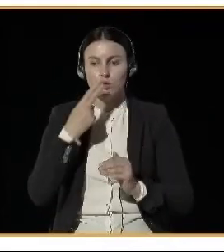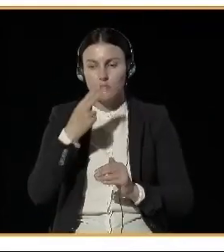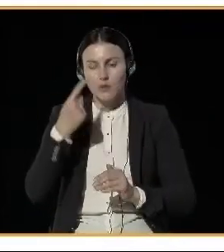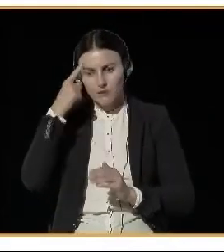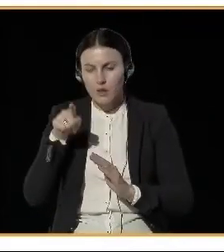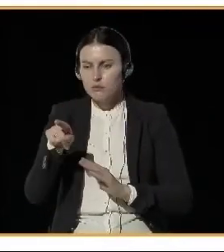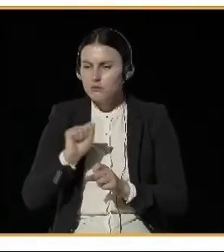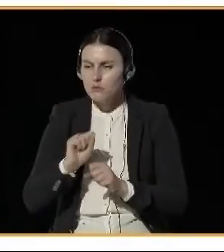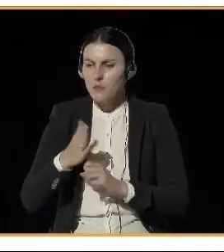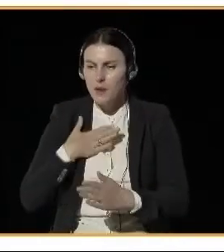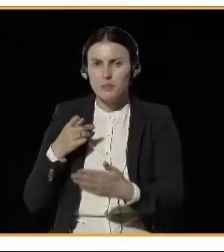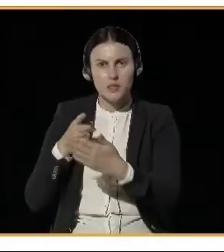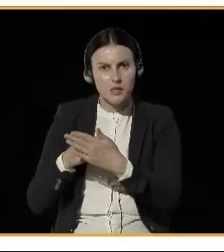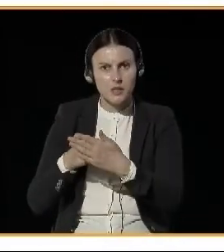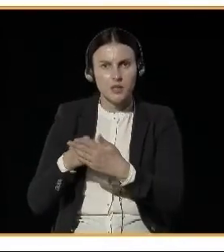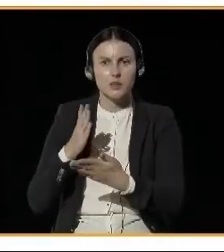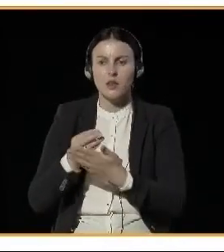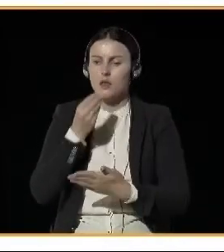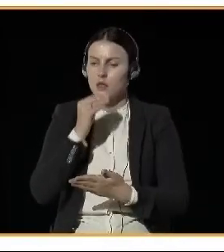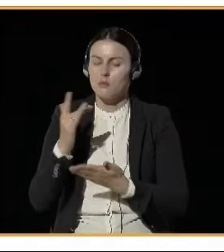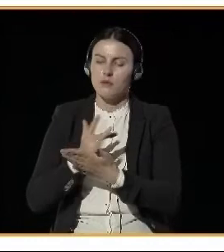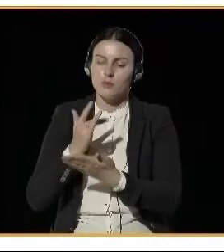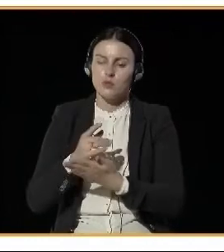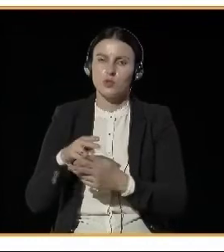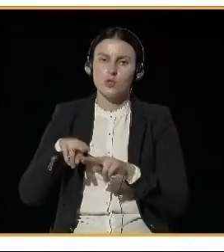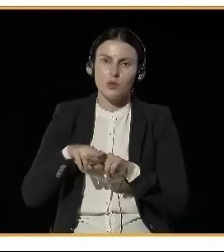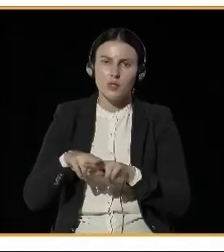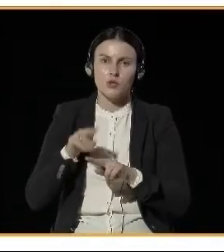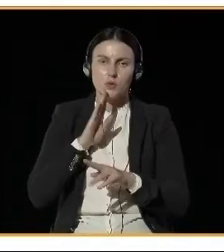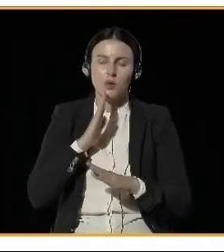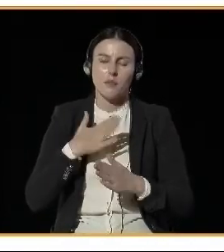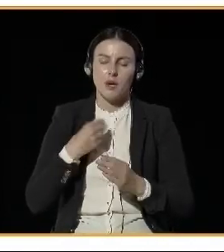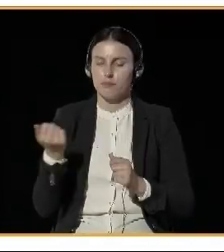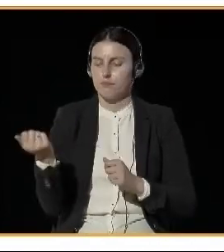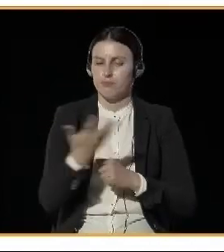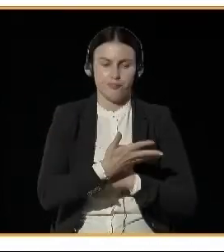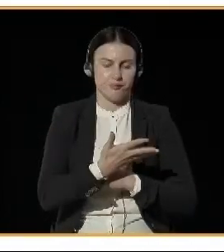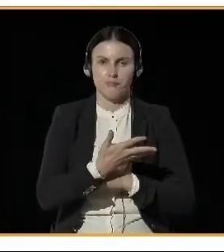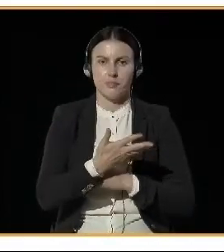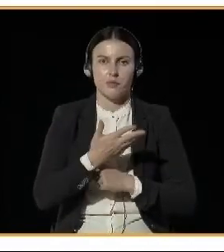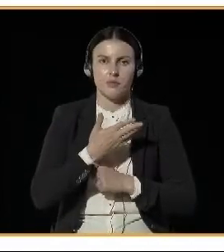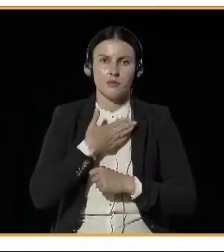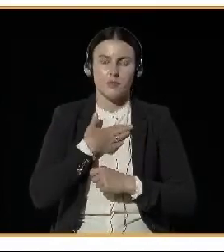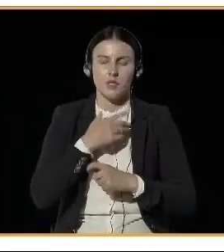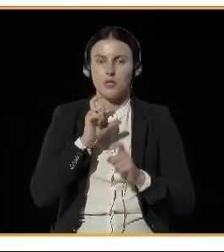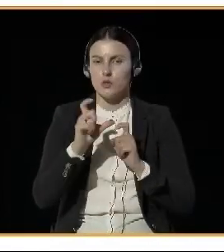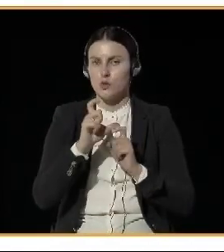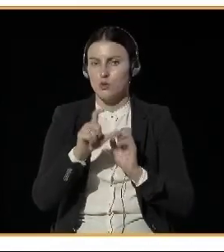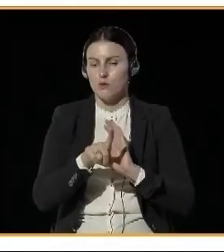the goals, the deadlines, the success measures. And then we have to prepare the action plan which